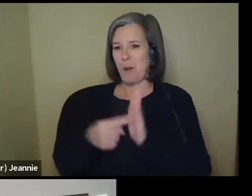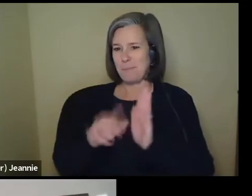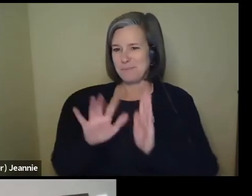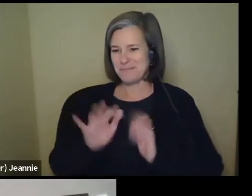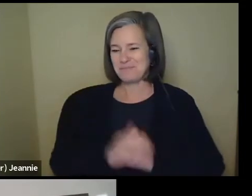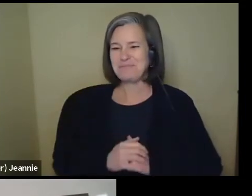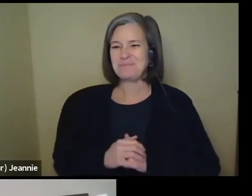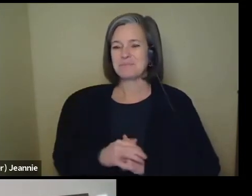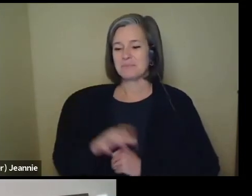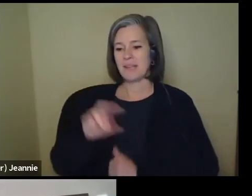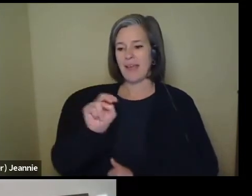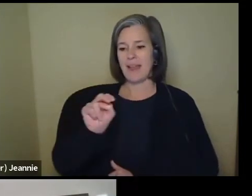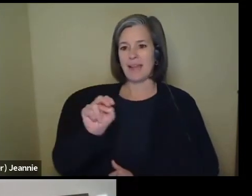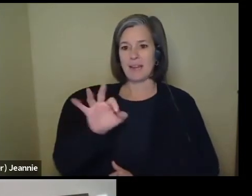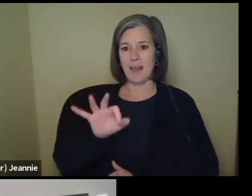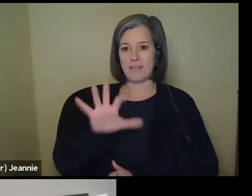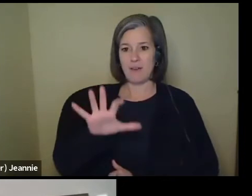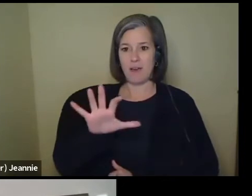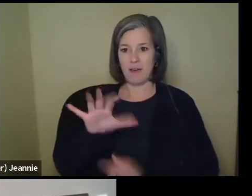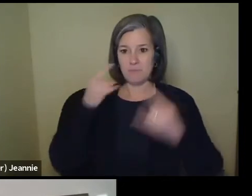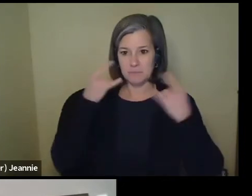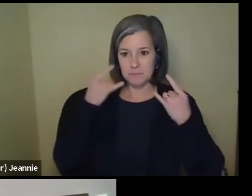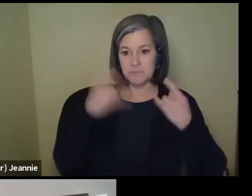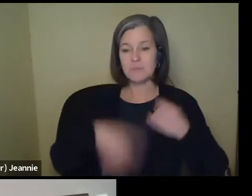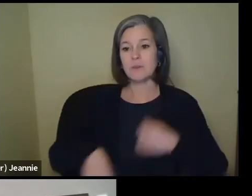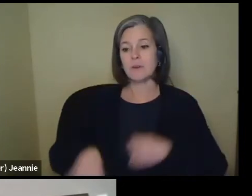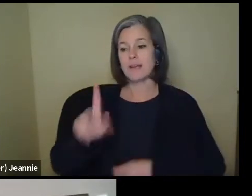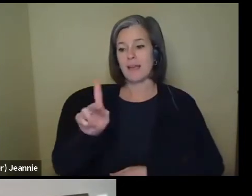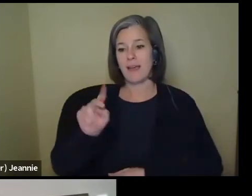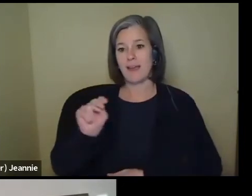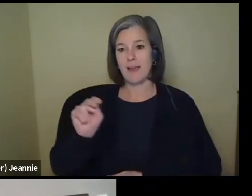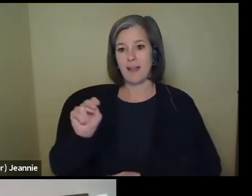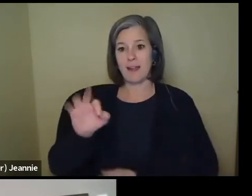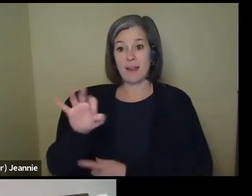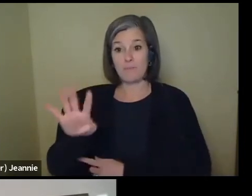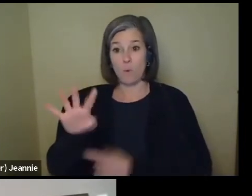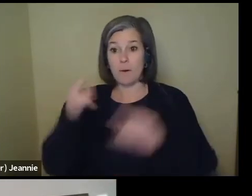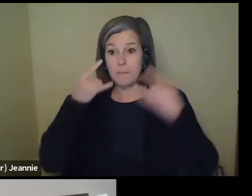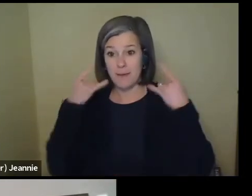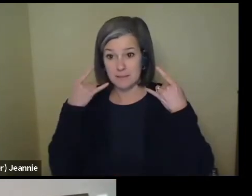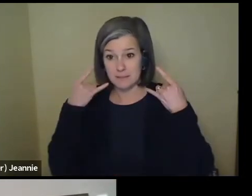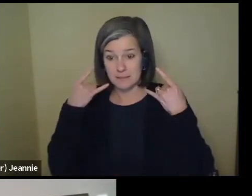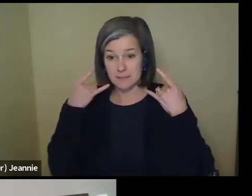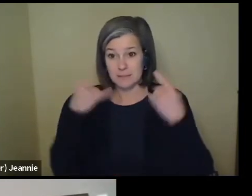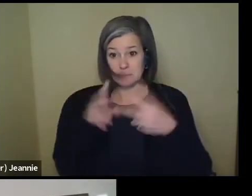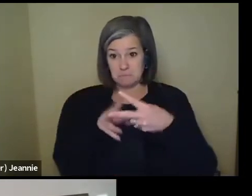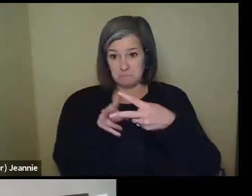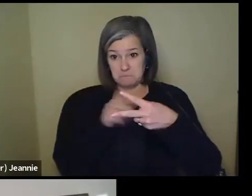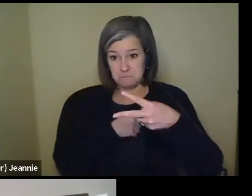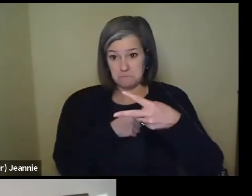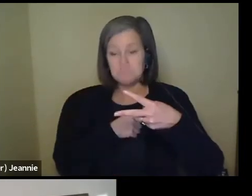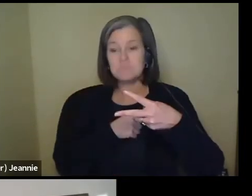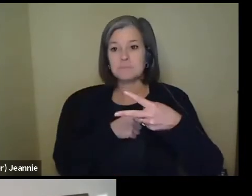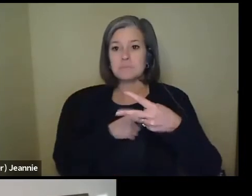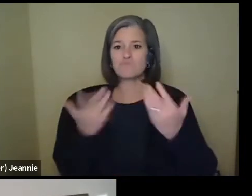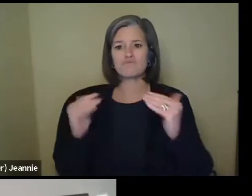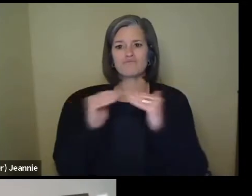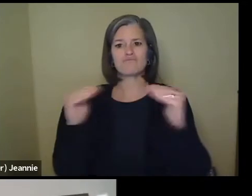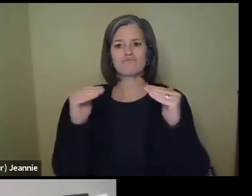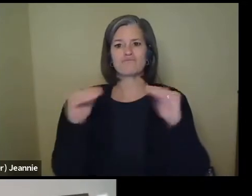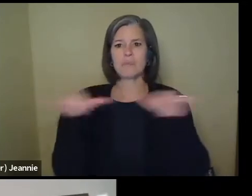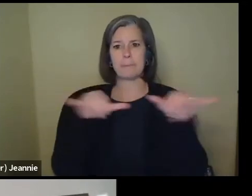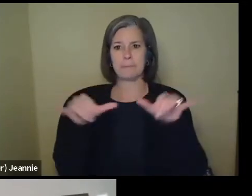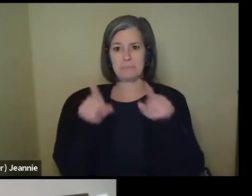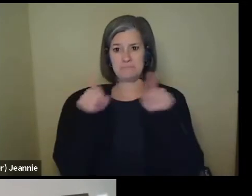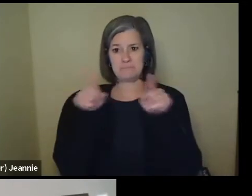respirators or KF94 masks are the, they're basically equivalent to each other. Here's